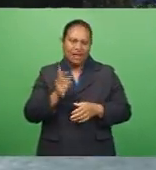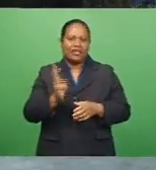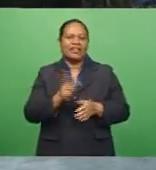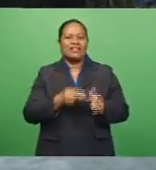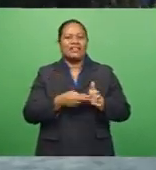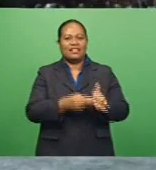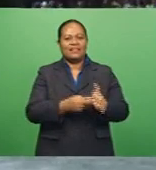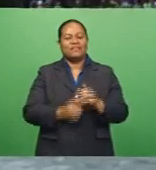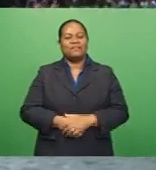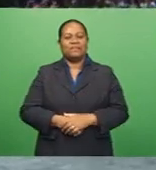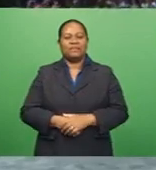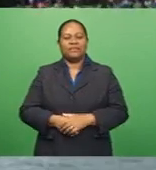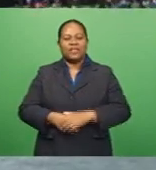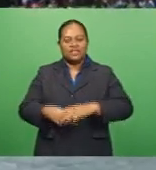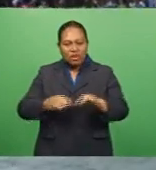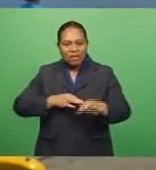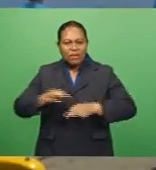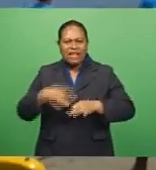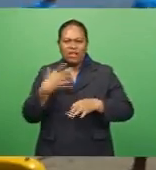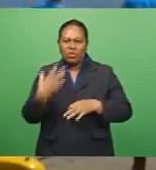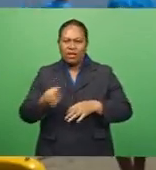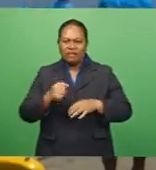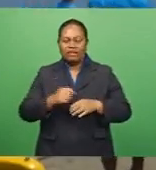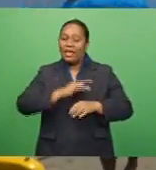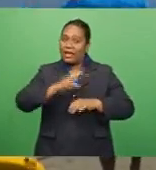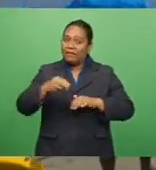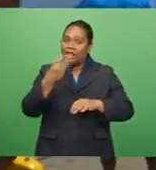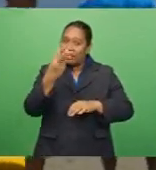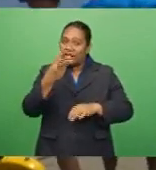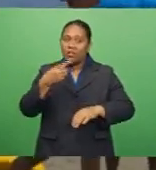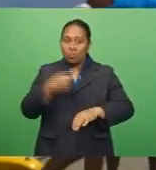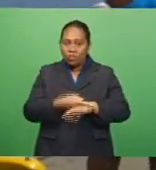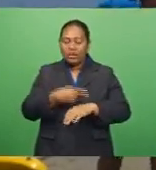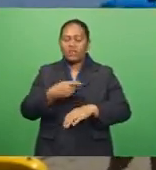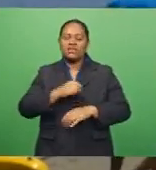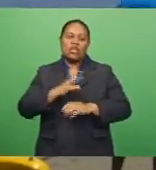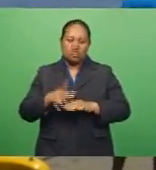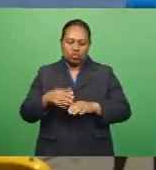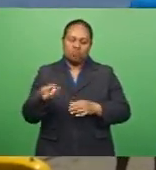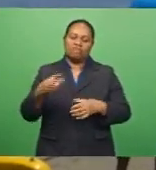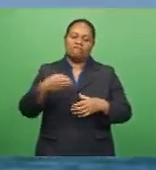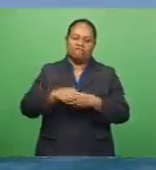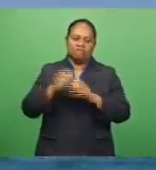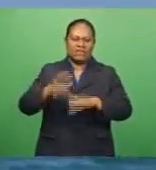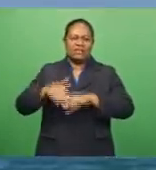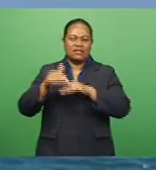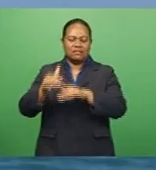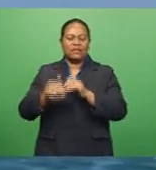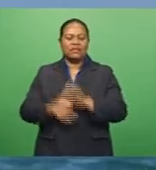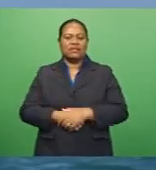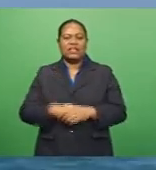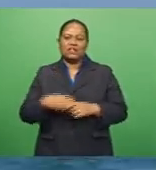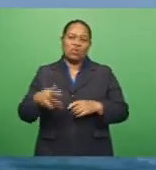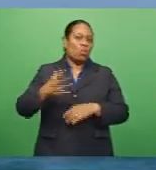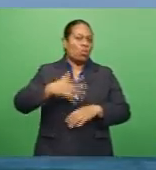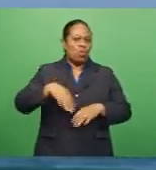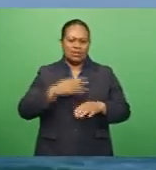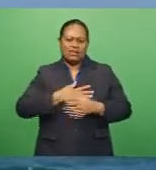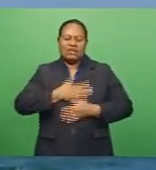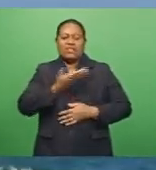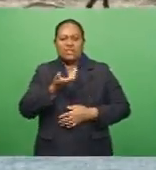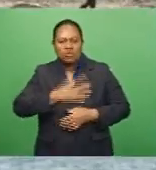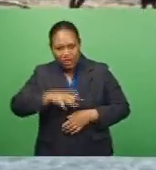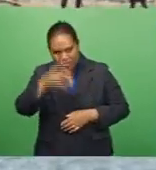The plan now is to hold a competition every three weeks around the country, as there's a high interest from clubs to have